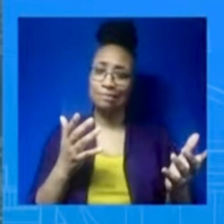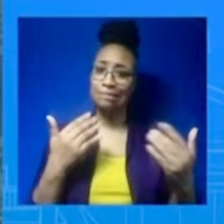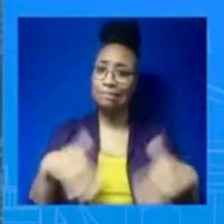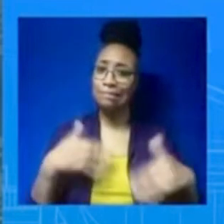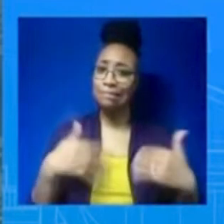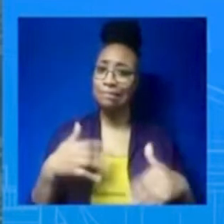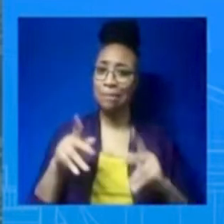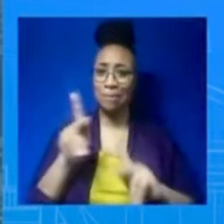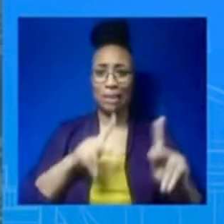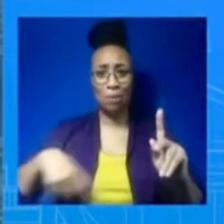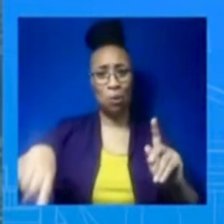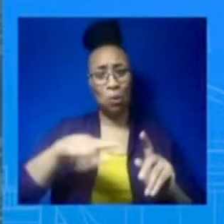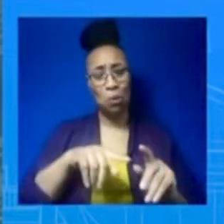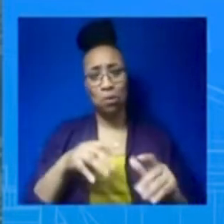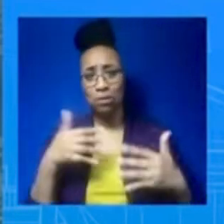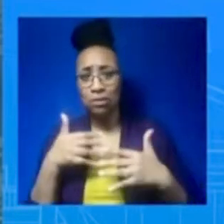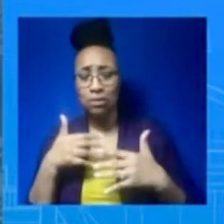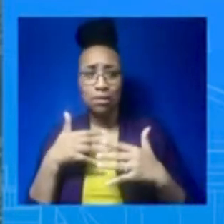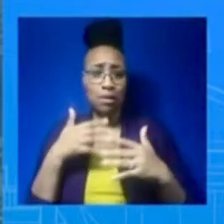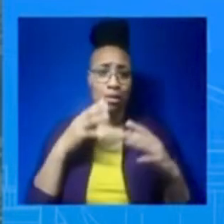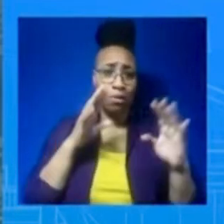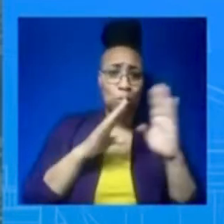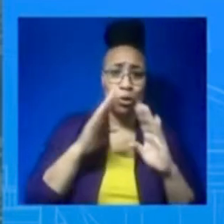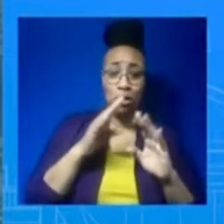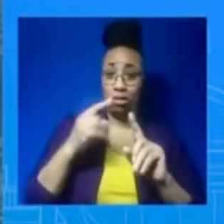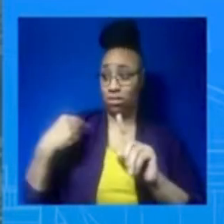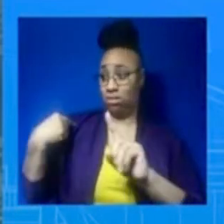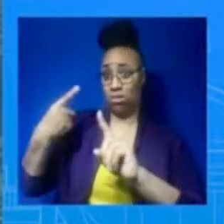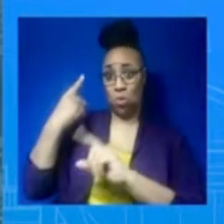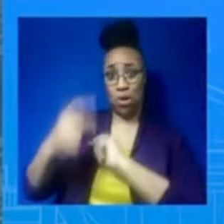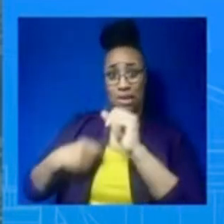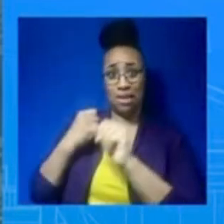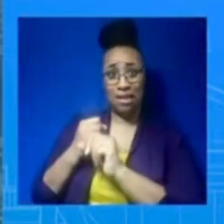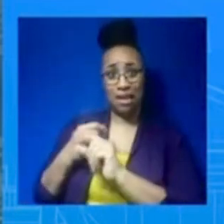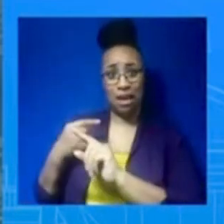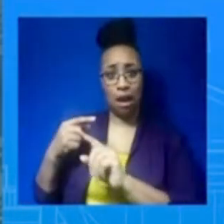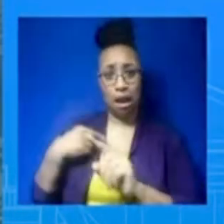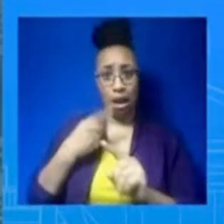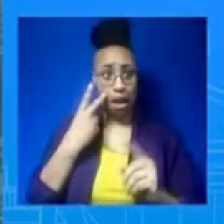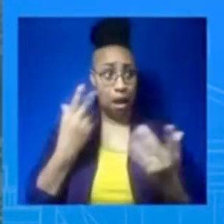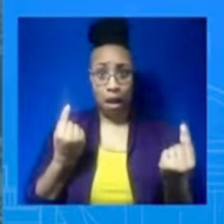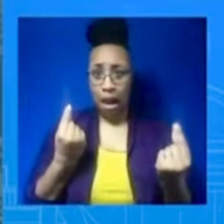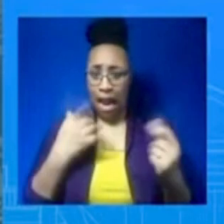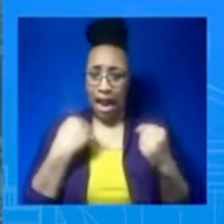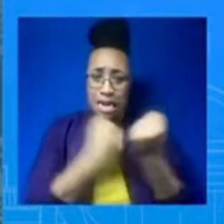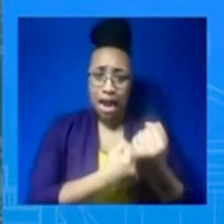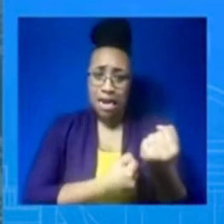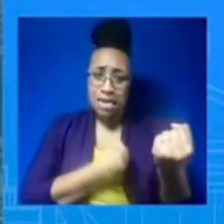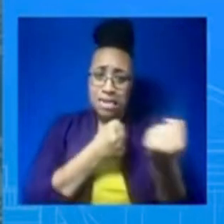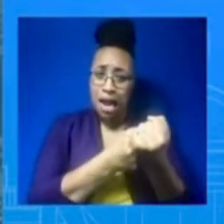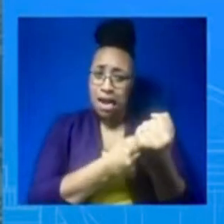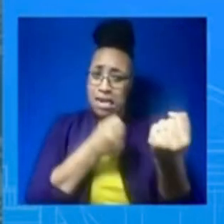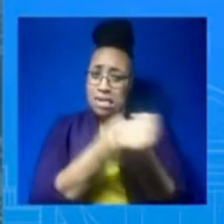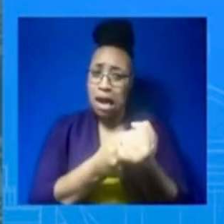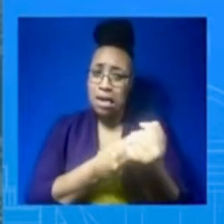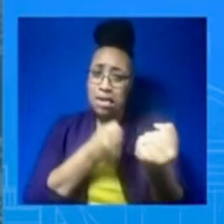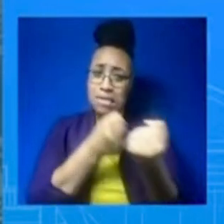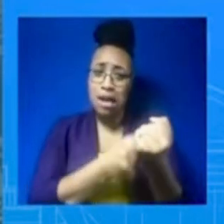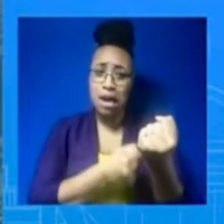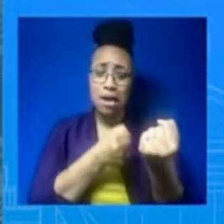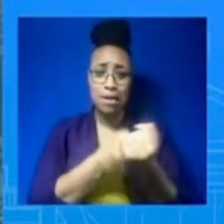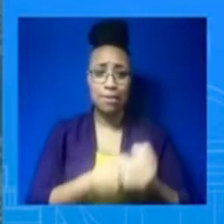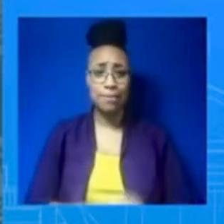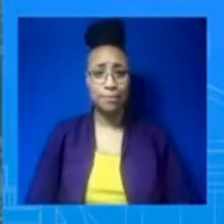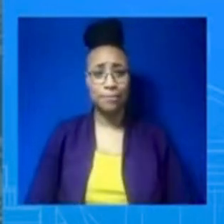addition to his engagements in Poland, President Biden is looking forward to hosting Chancellor Scholz at the White House on March 3rd,